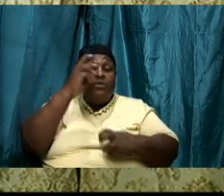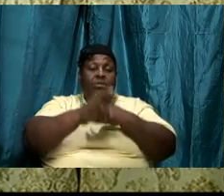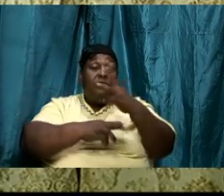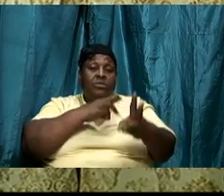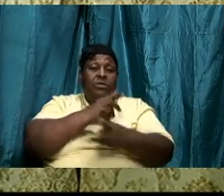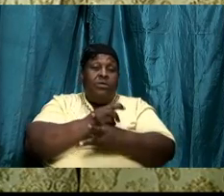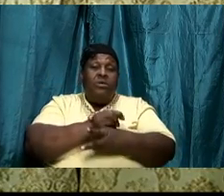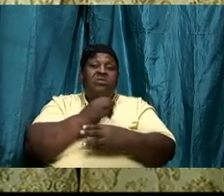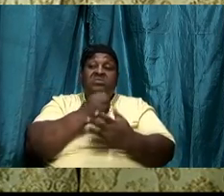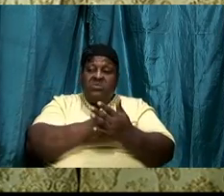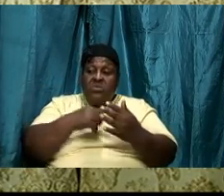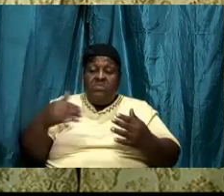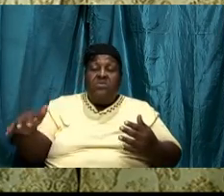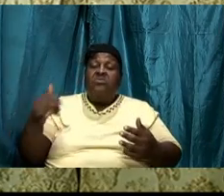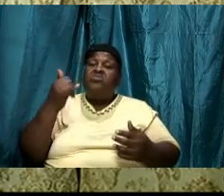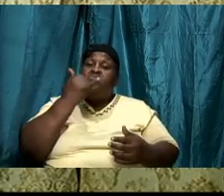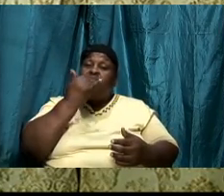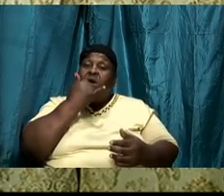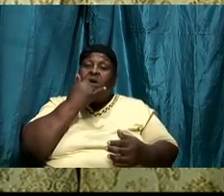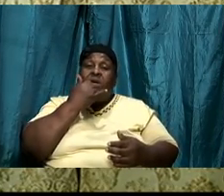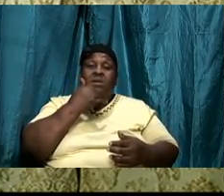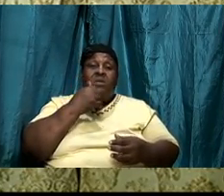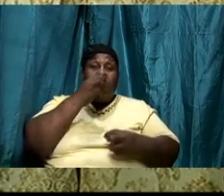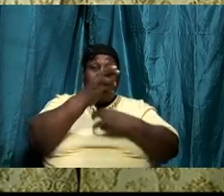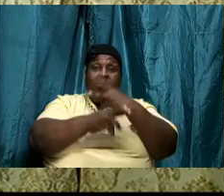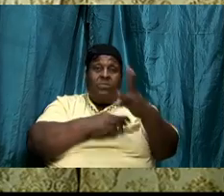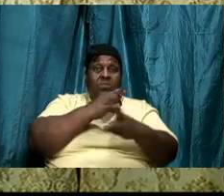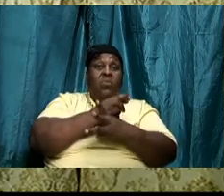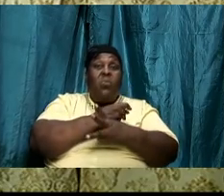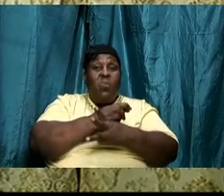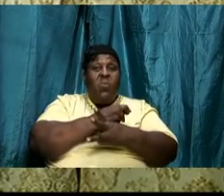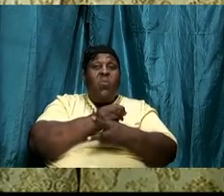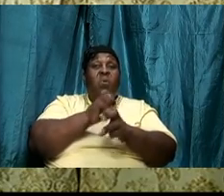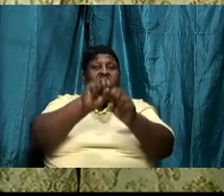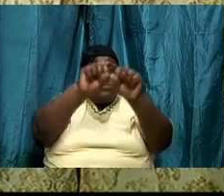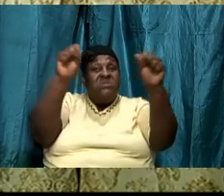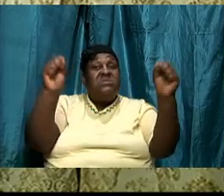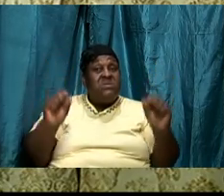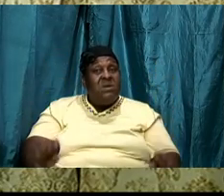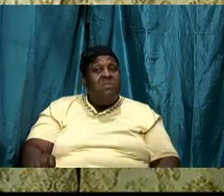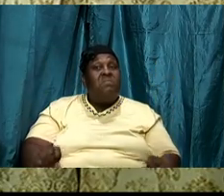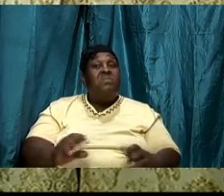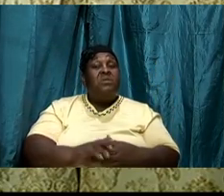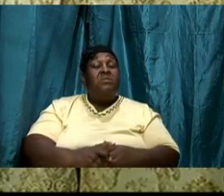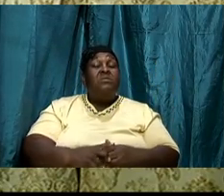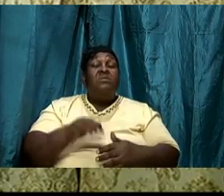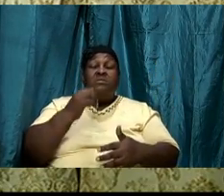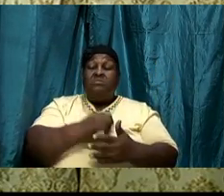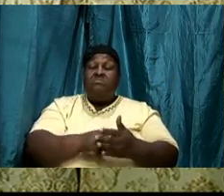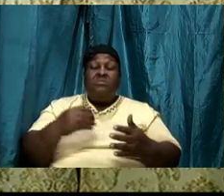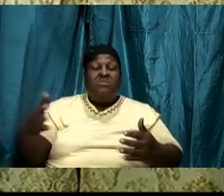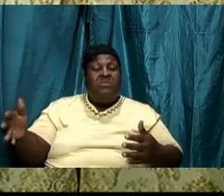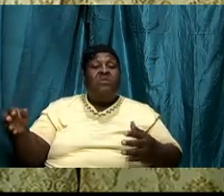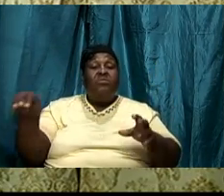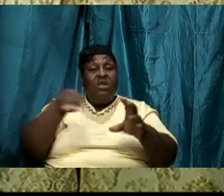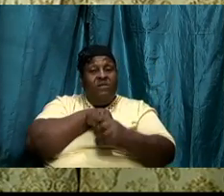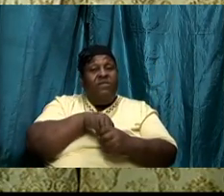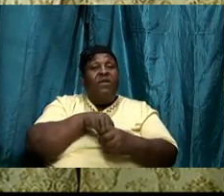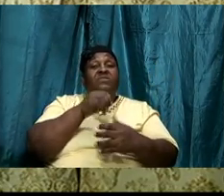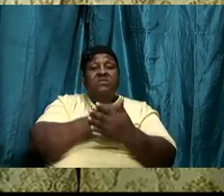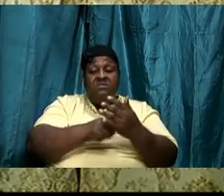something is wrong with the world system something is wrong with being engaged with certain things